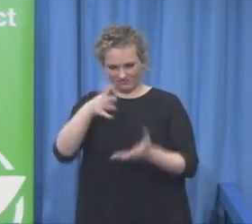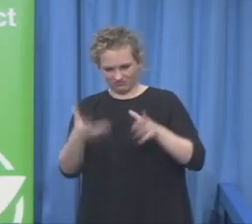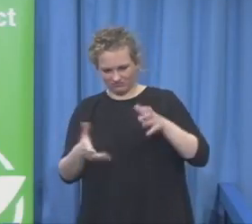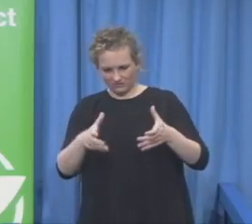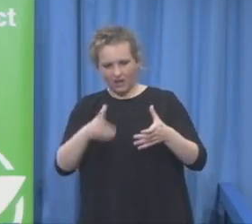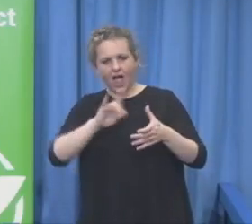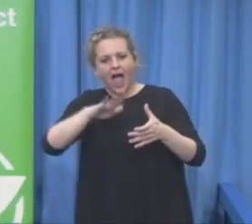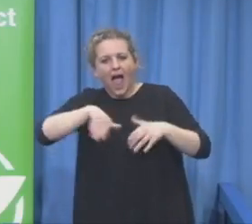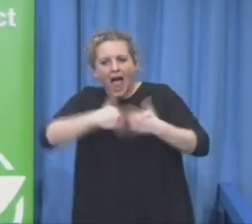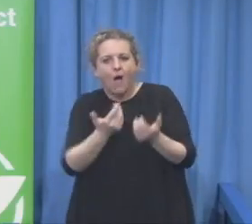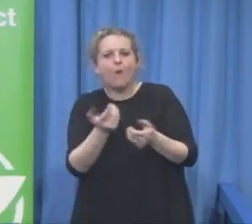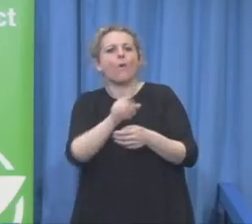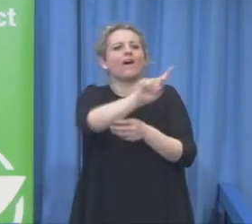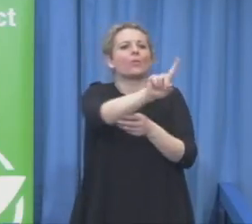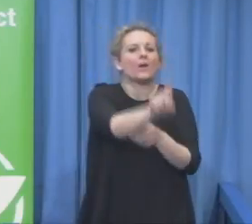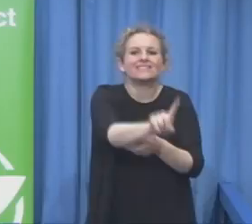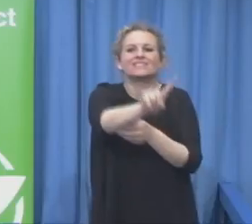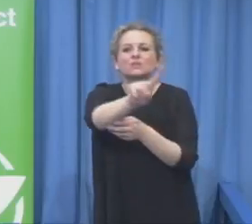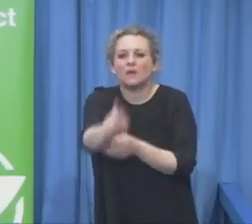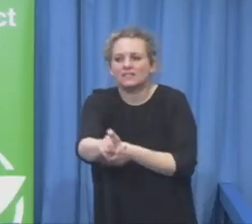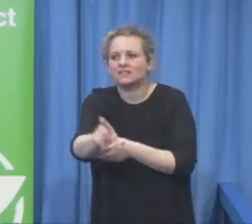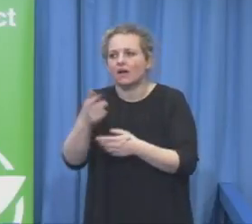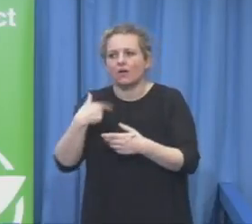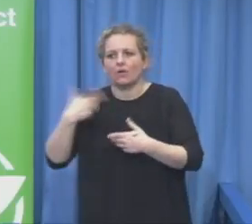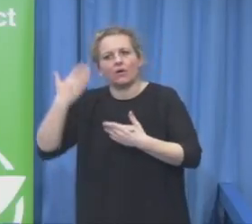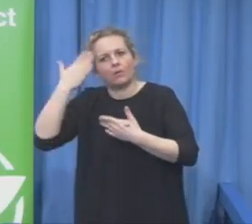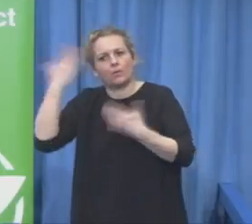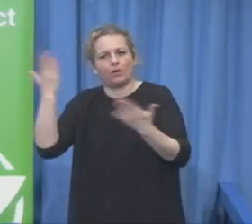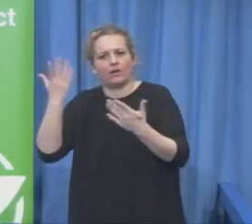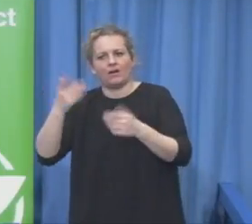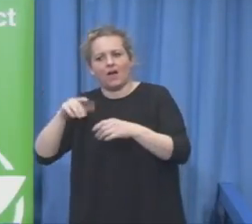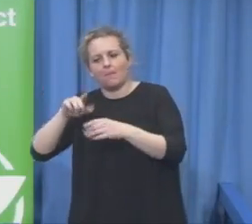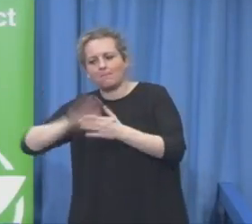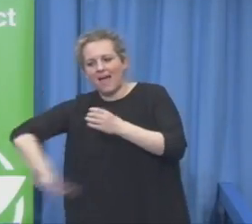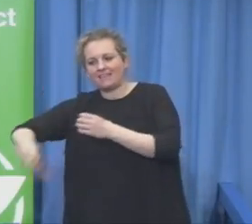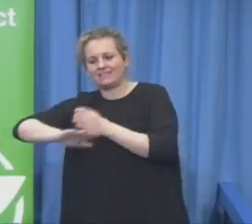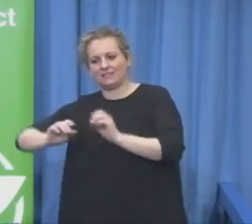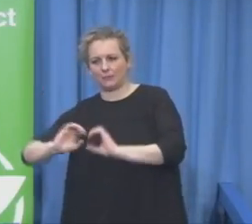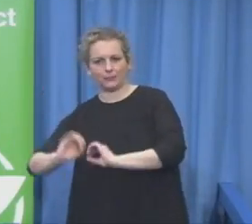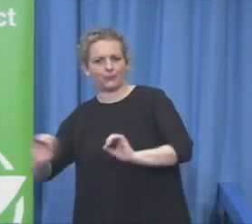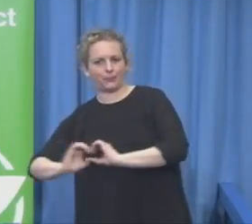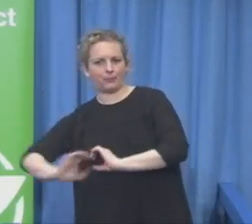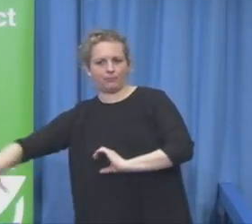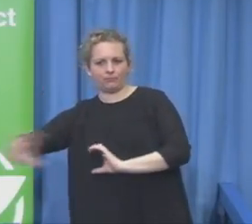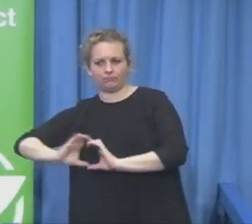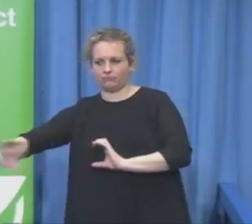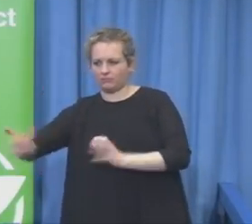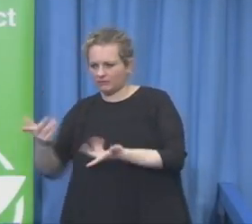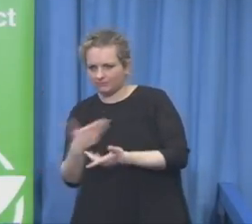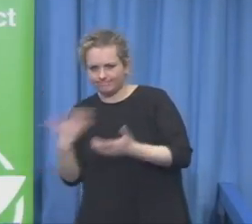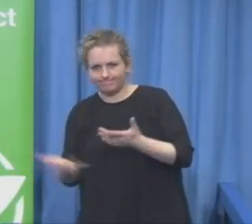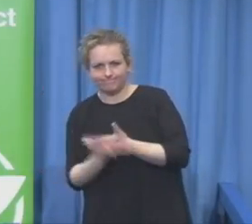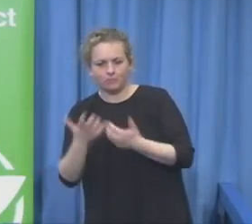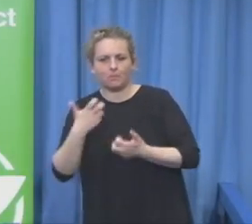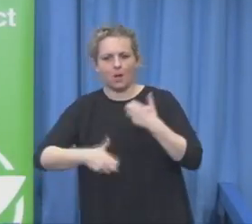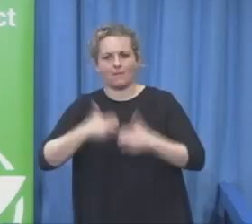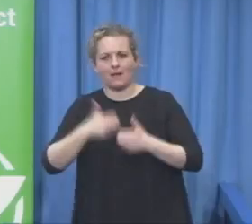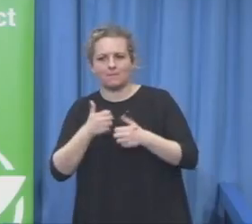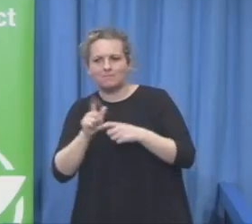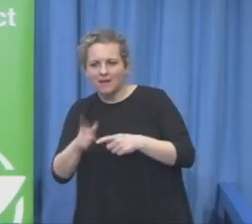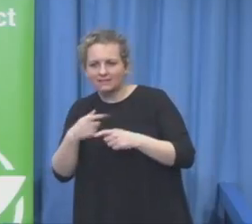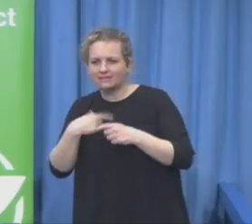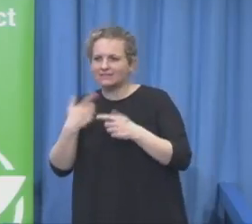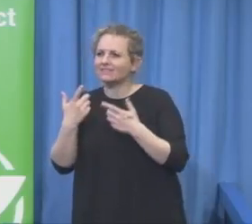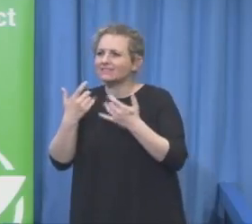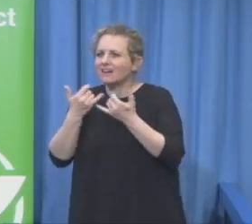that has good standards in validity, good standards in reliability. And we are on the point to finish this and cities